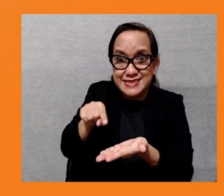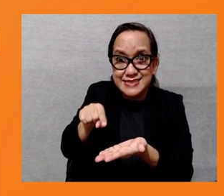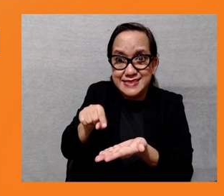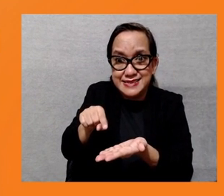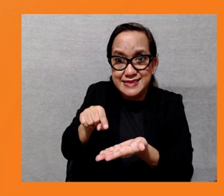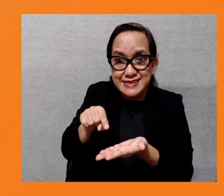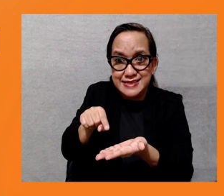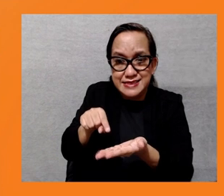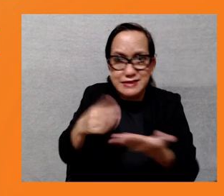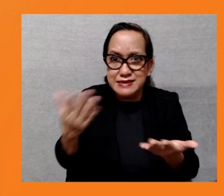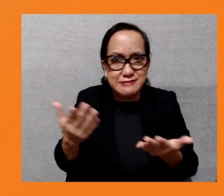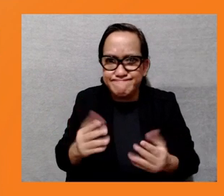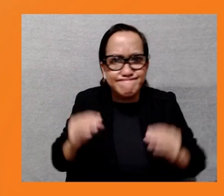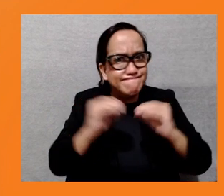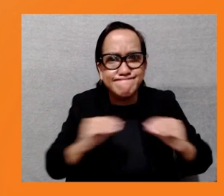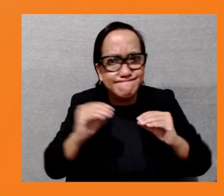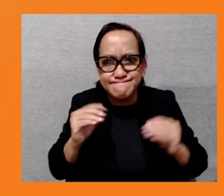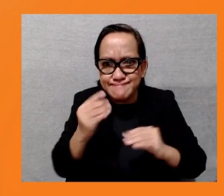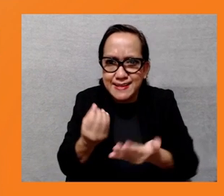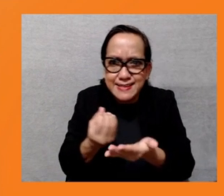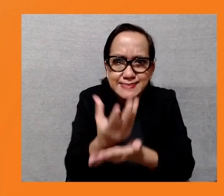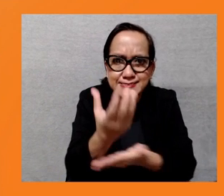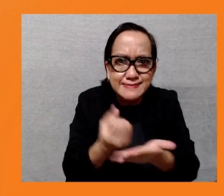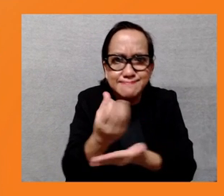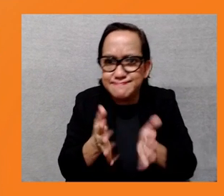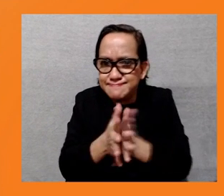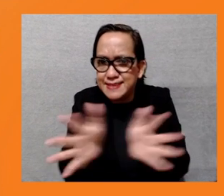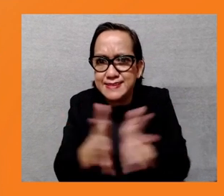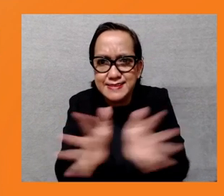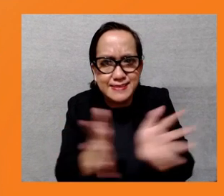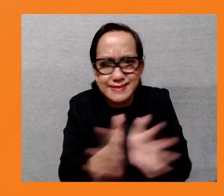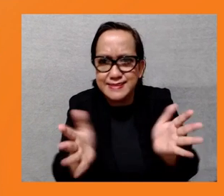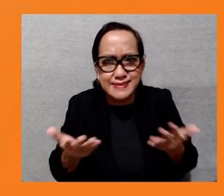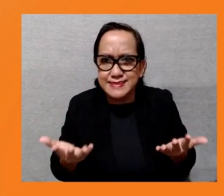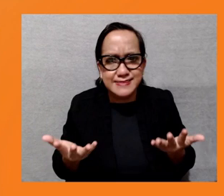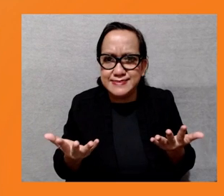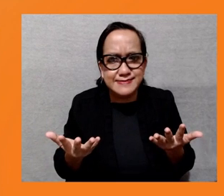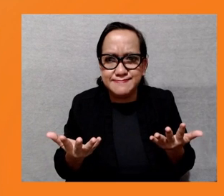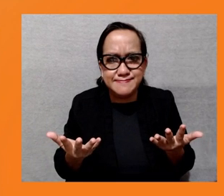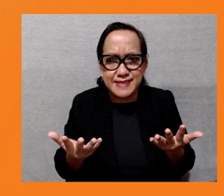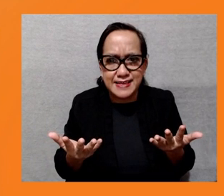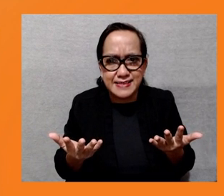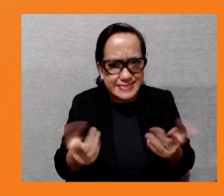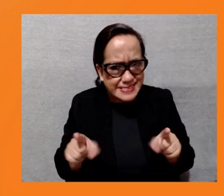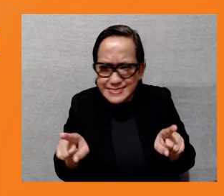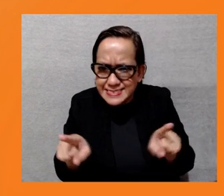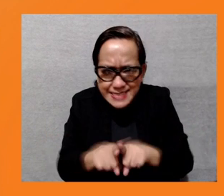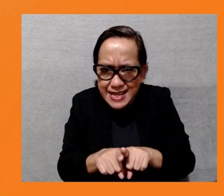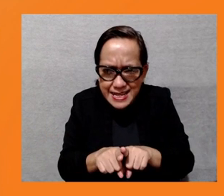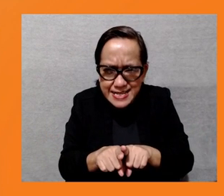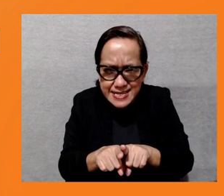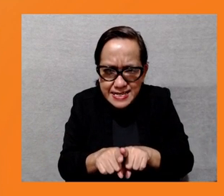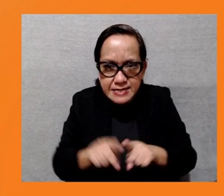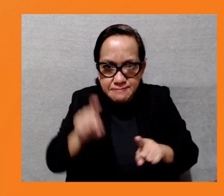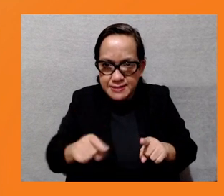these sub-projects. Nonetheless, along these lines of project screening and meaningful consultation, it is a positive